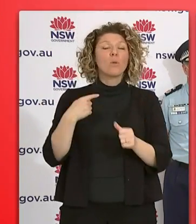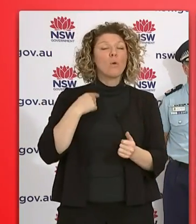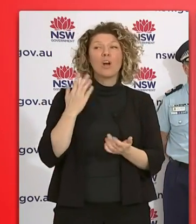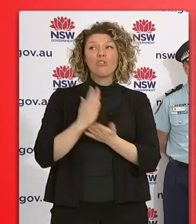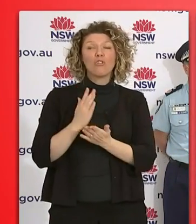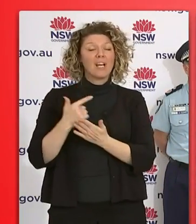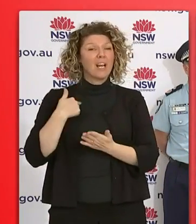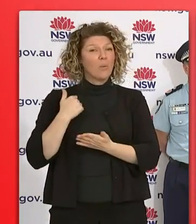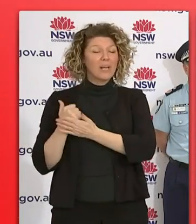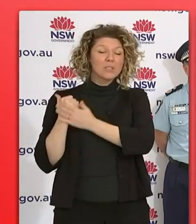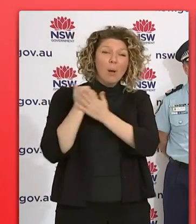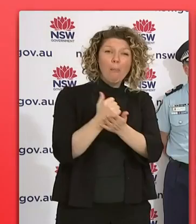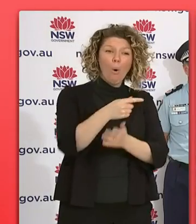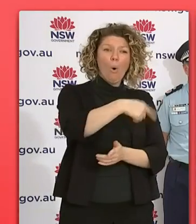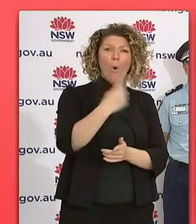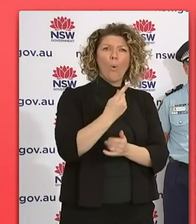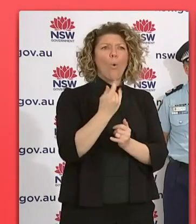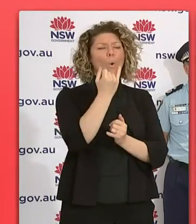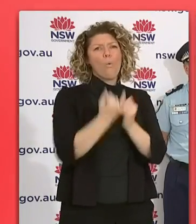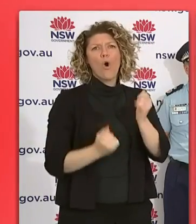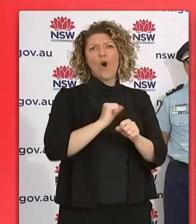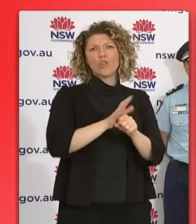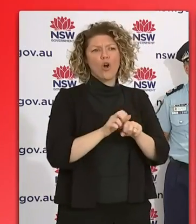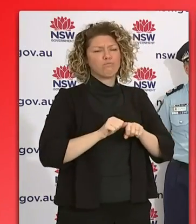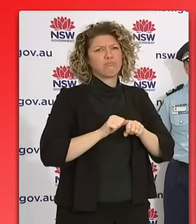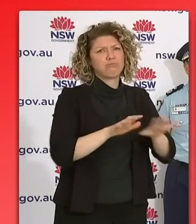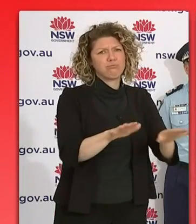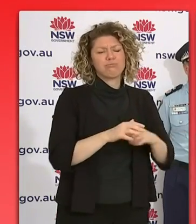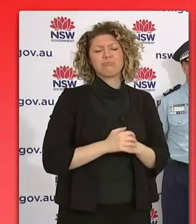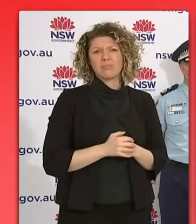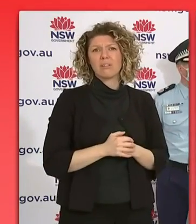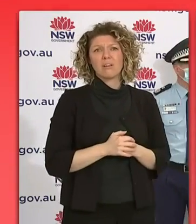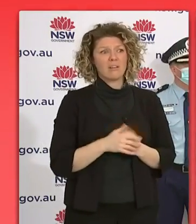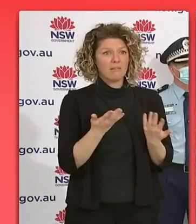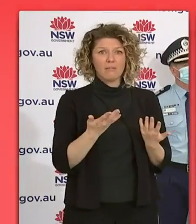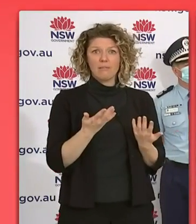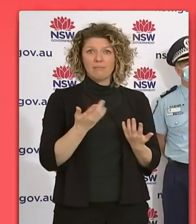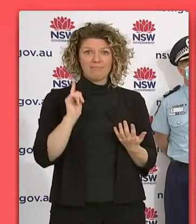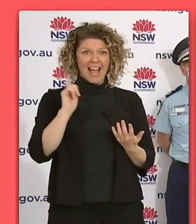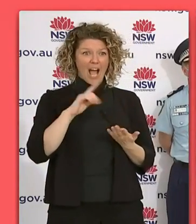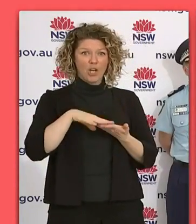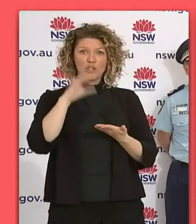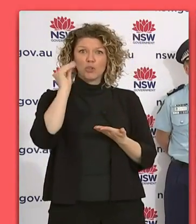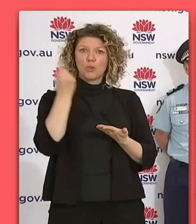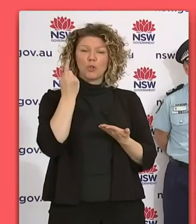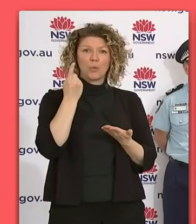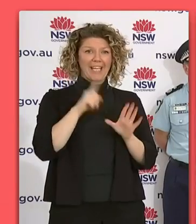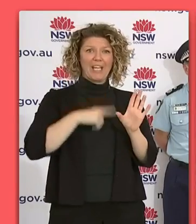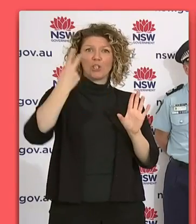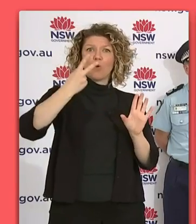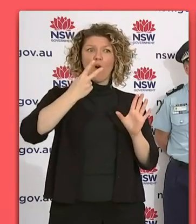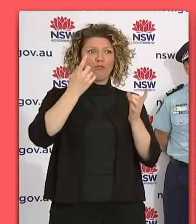the higher case numbers. It was very pleasing to me that HSC students were offered vaccines this week, 15,000 of them,